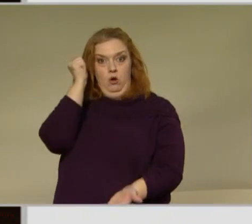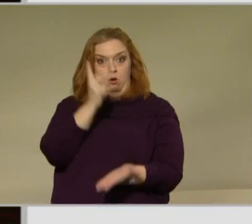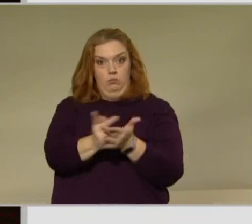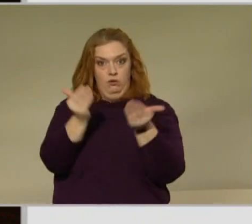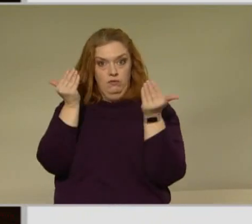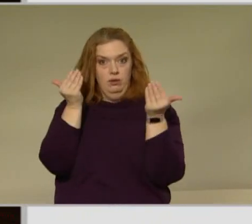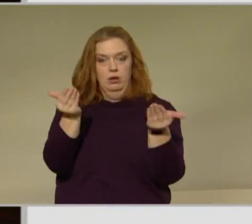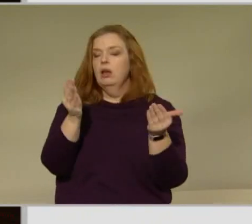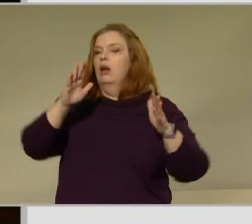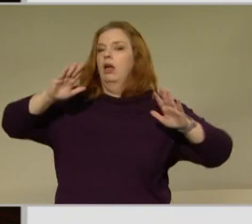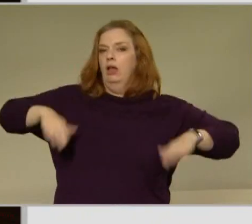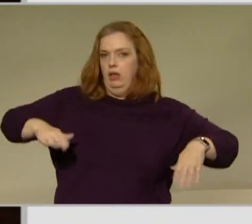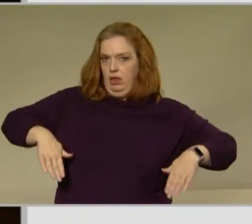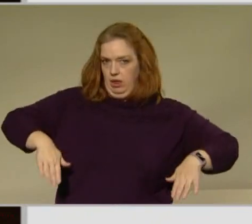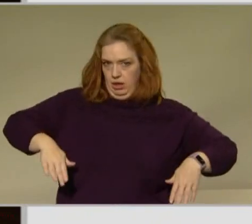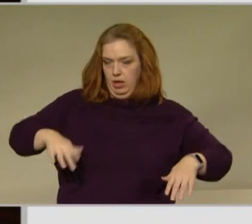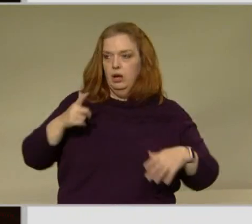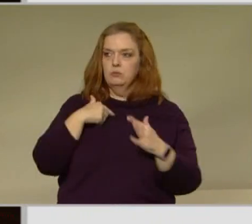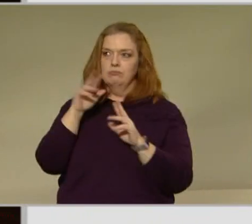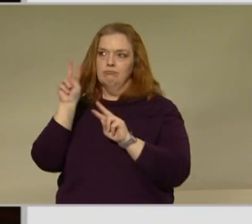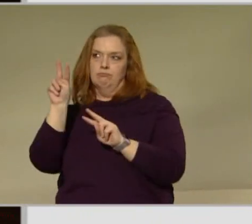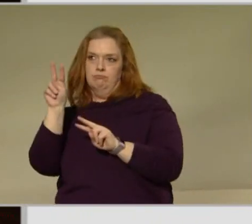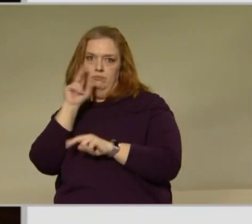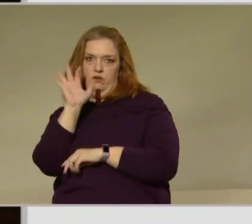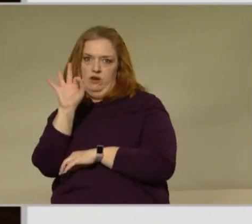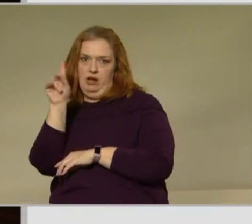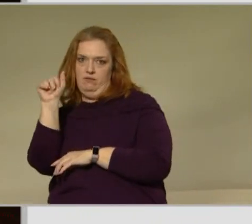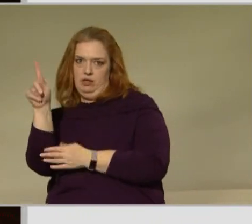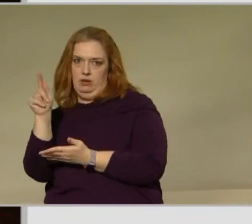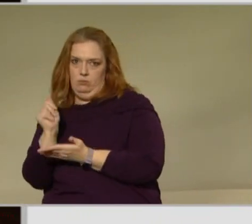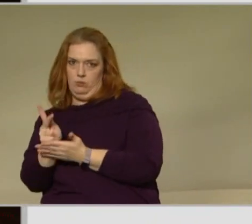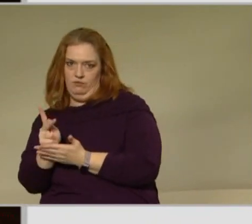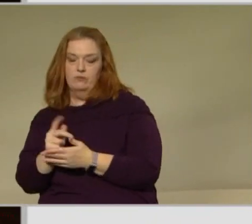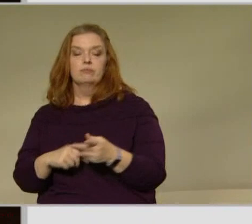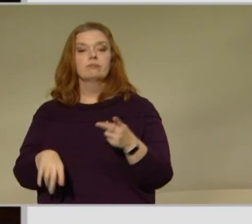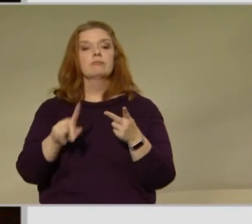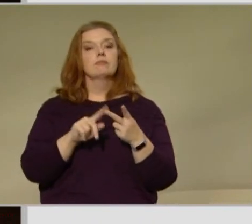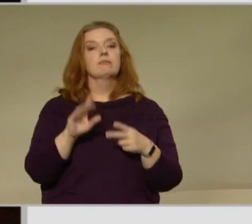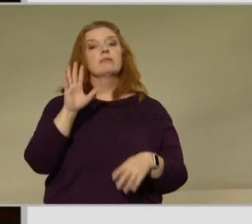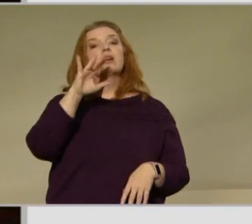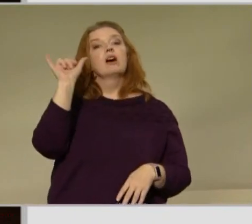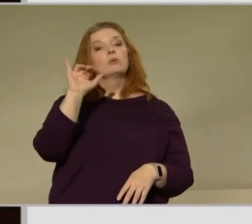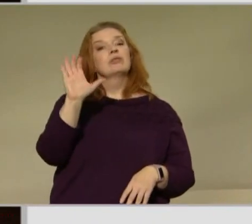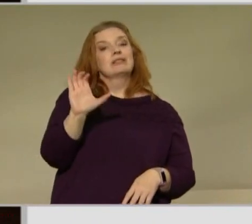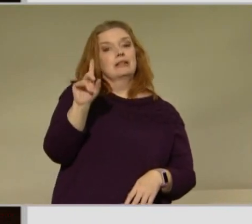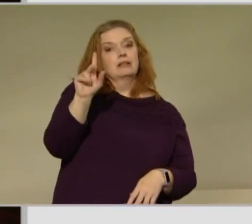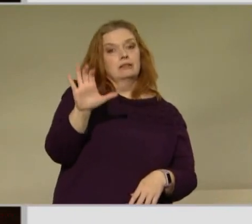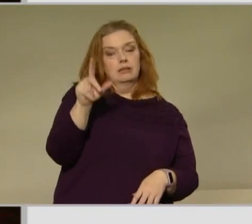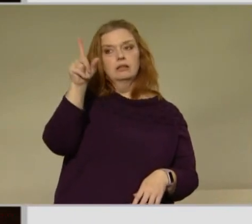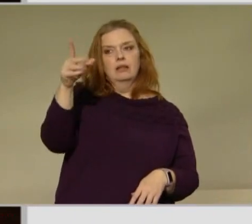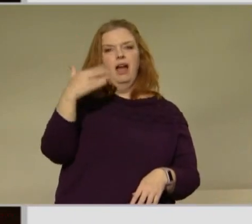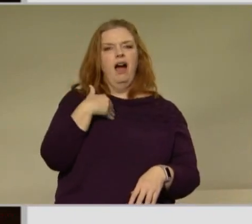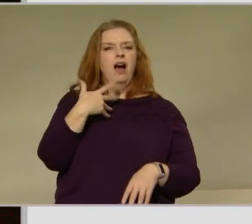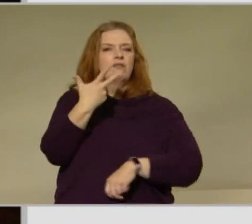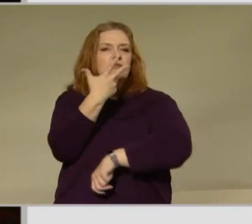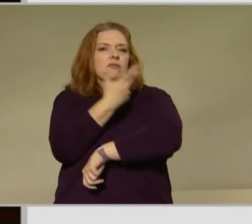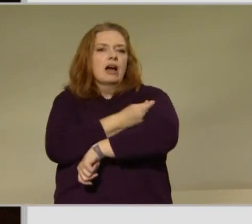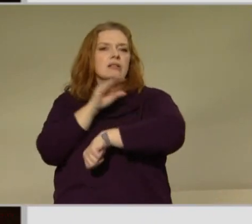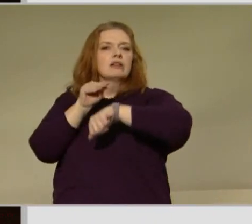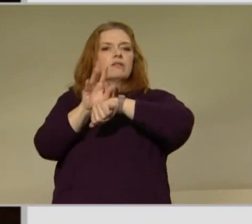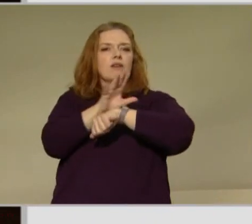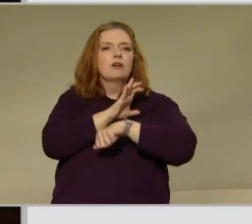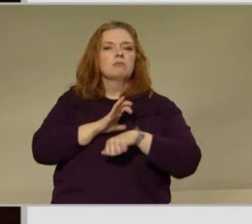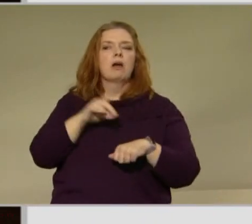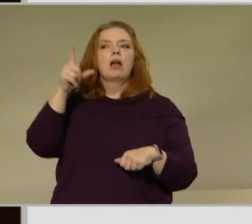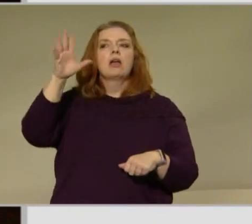we'll also be looking towards CDC which has a vaccine advisory committee that will help determine broadly who will be getting it